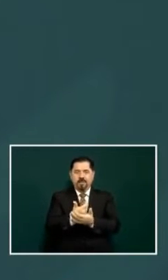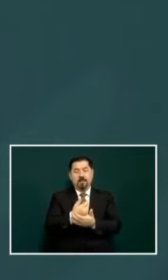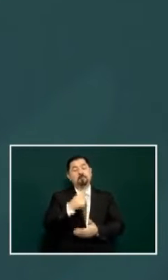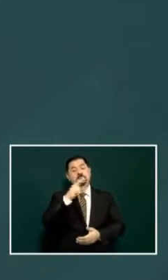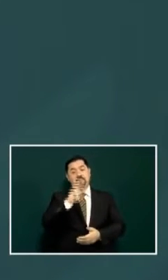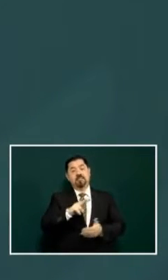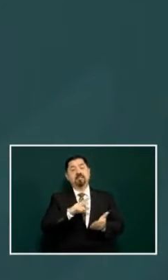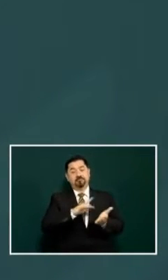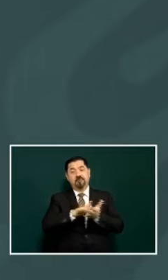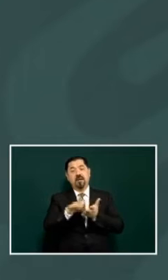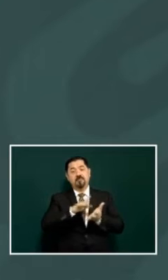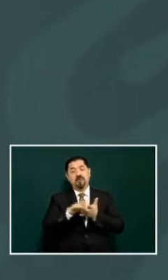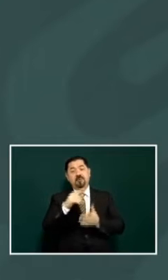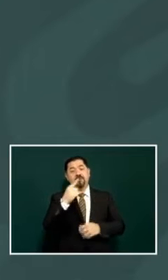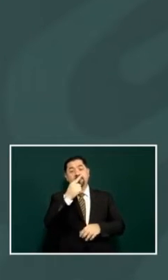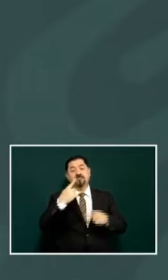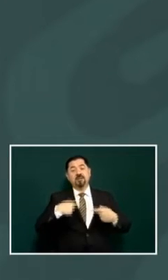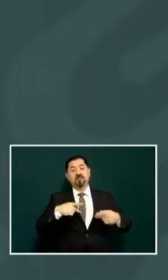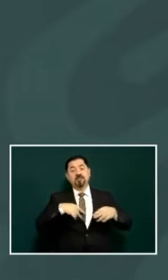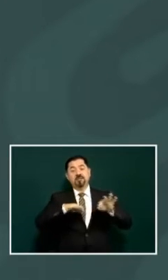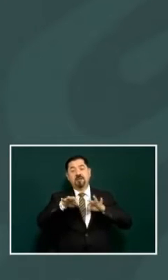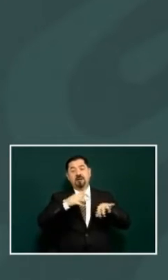from these remittances